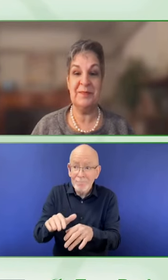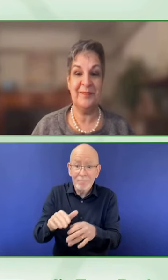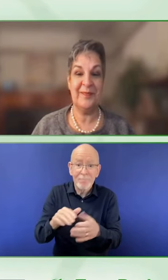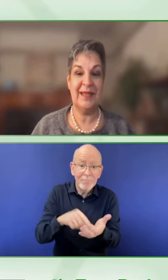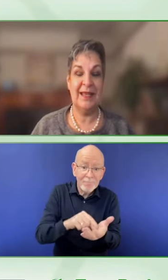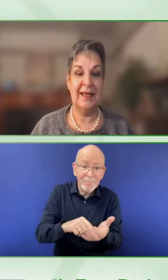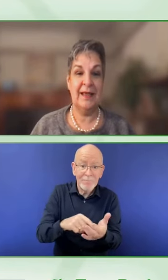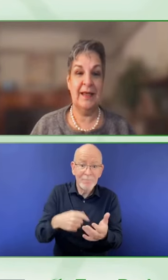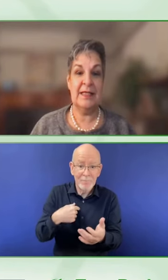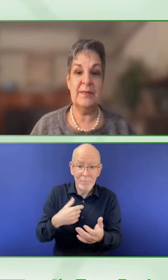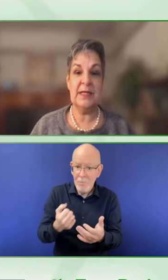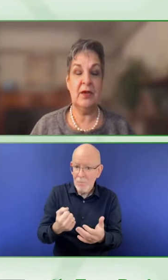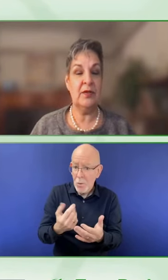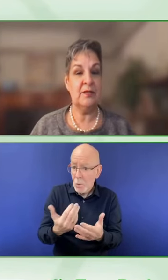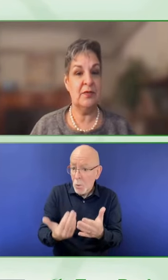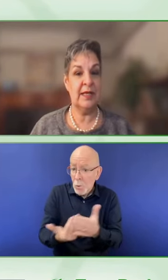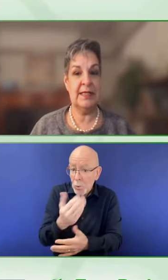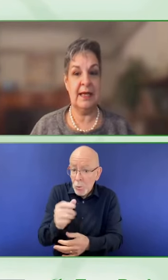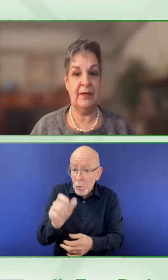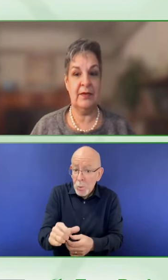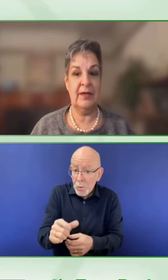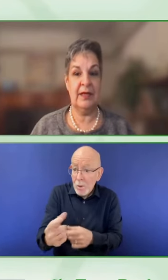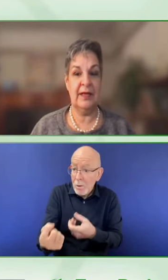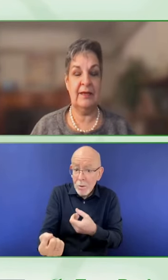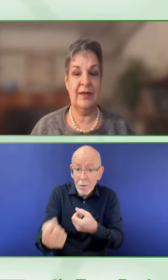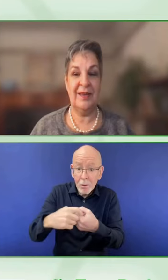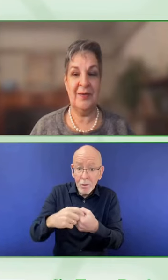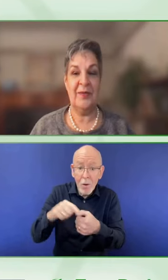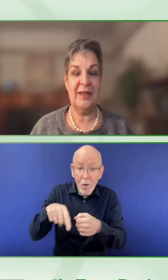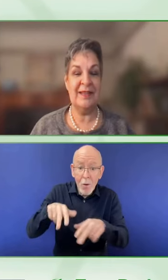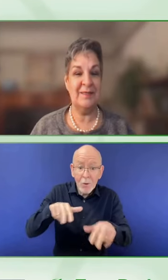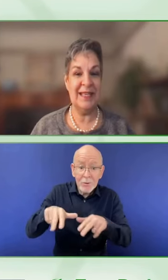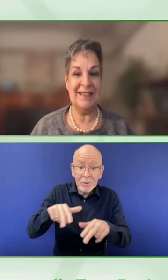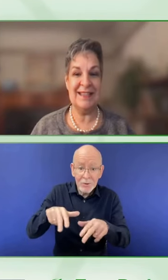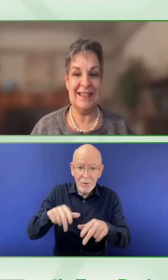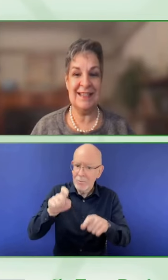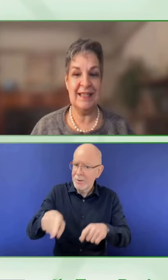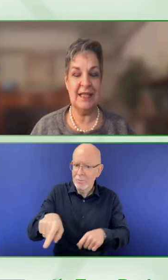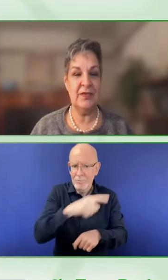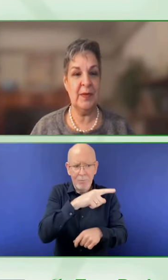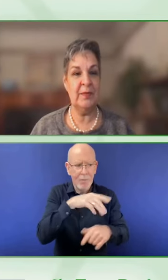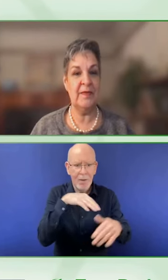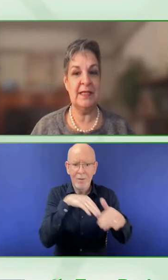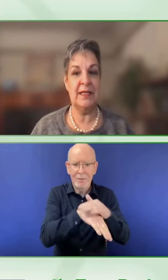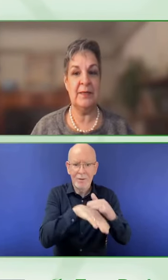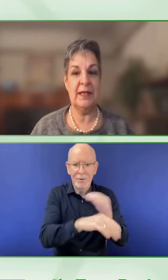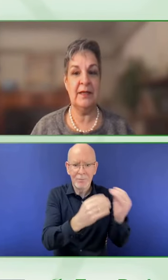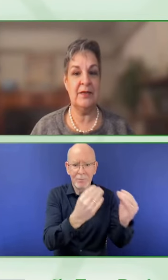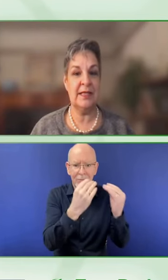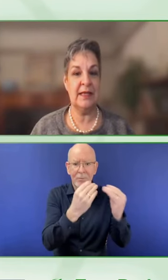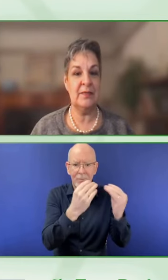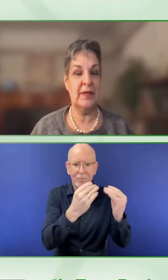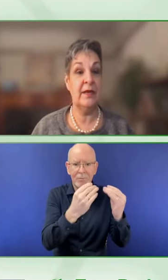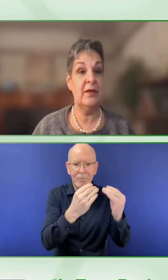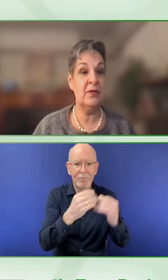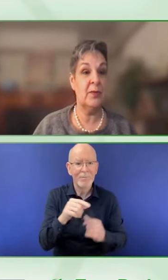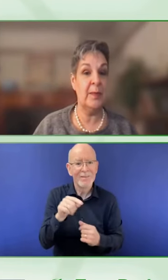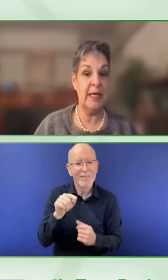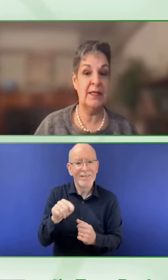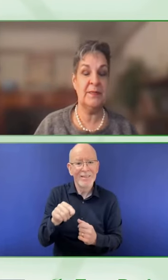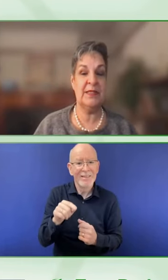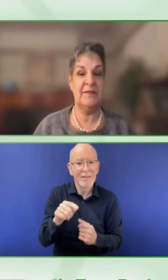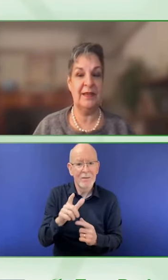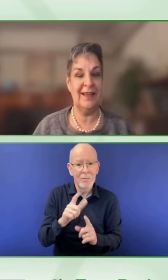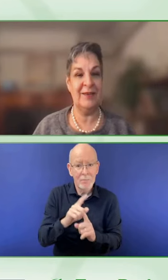developers. Teams can also train together. And what this means is that each member of the team then understands what their